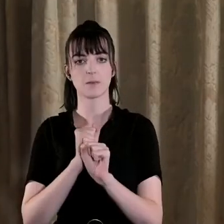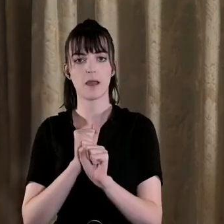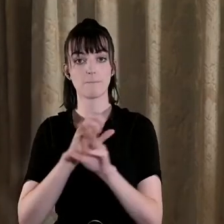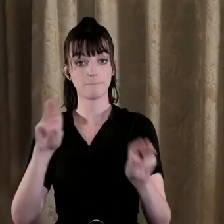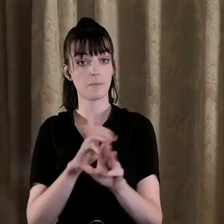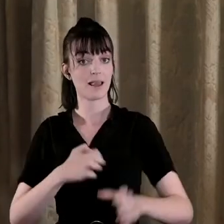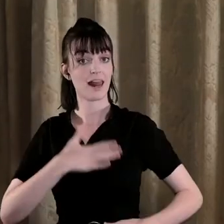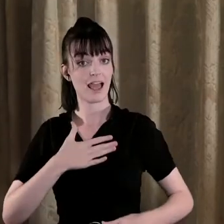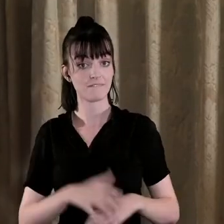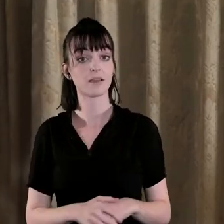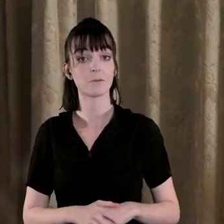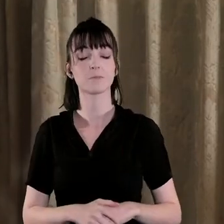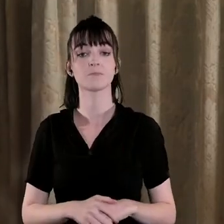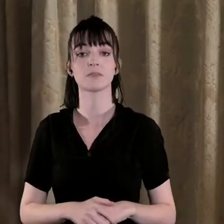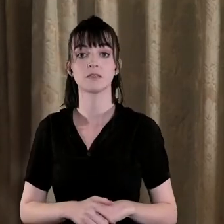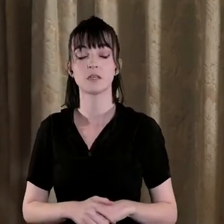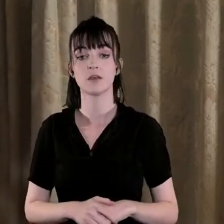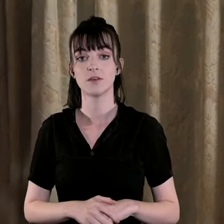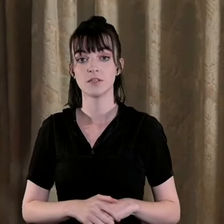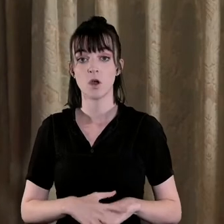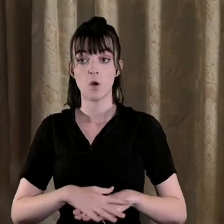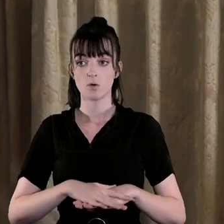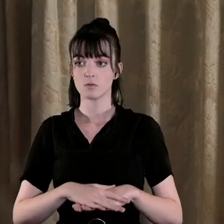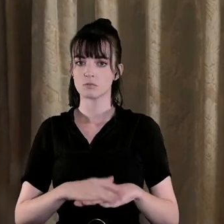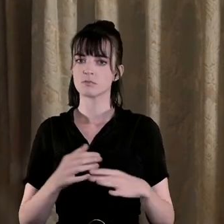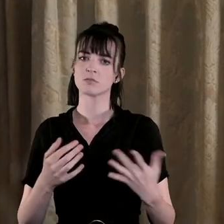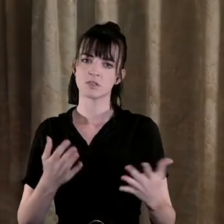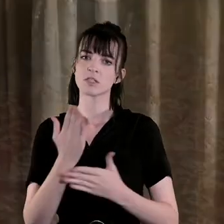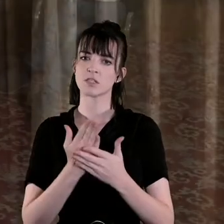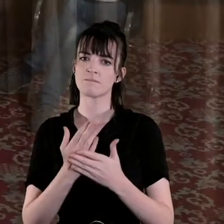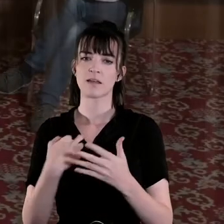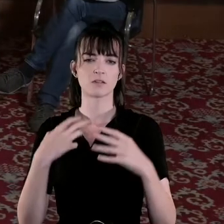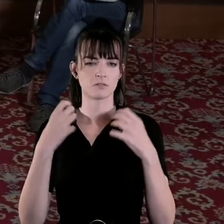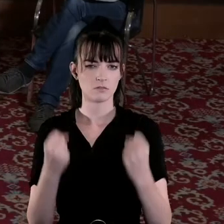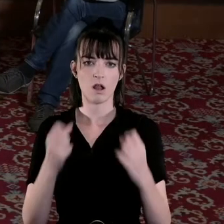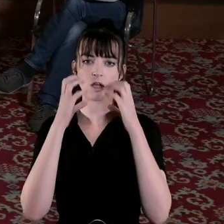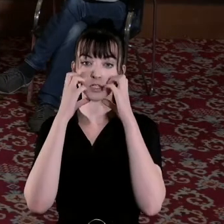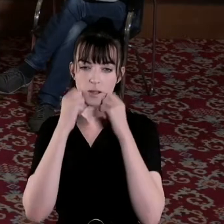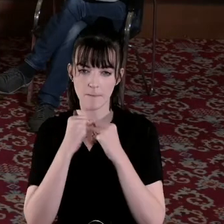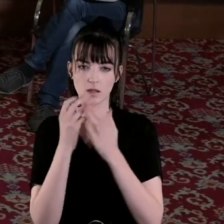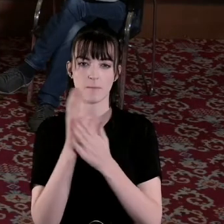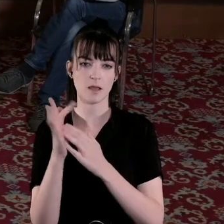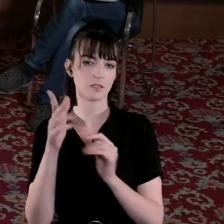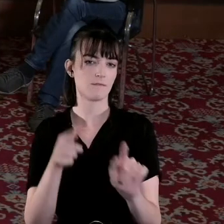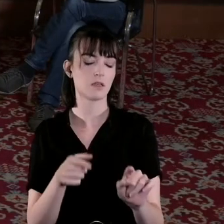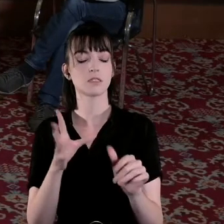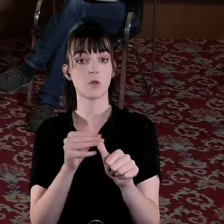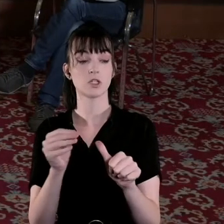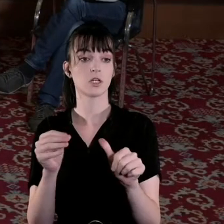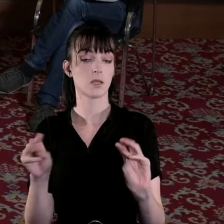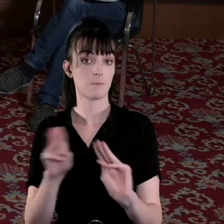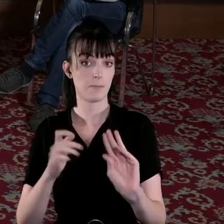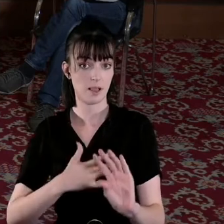for the most part there are some pretty depressing aspects of it particularly the extent to which people's lives were shaped by